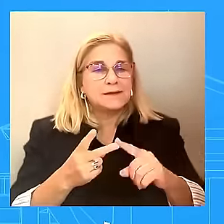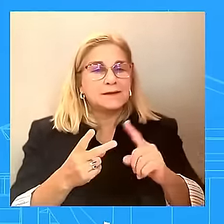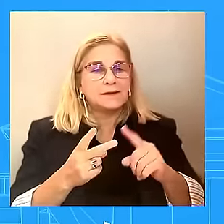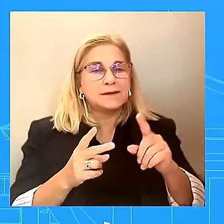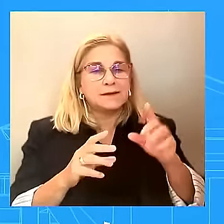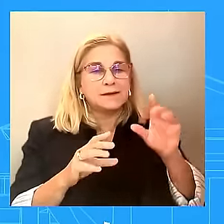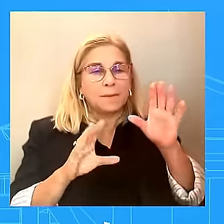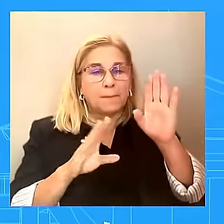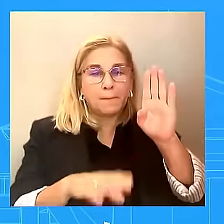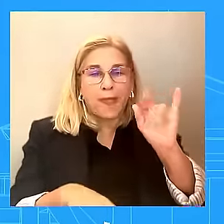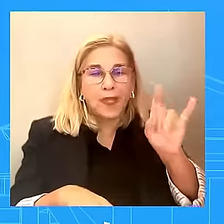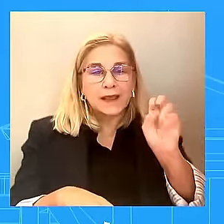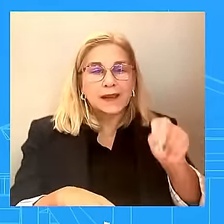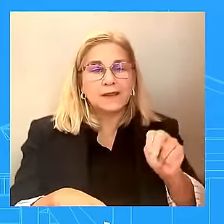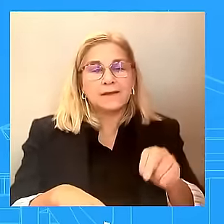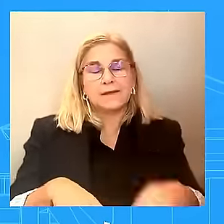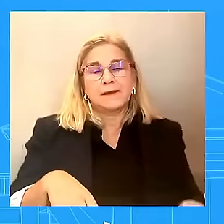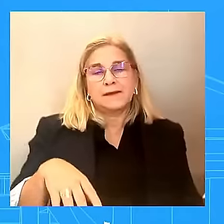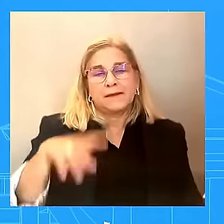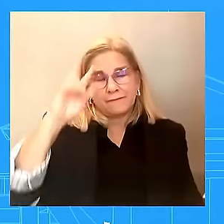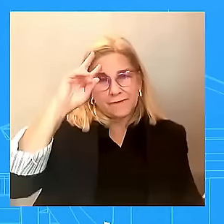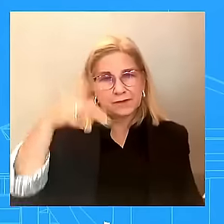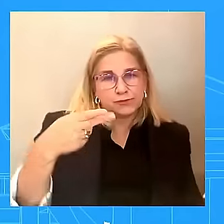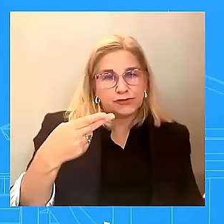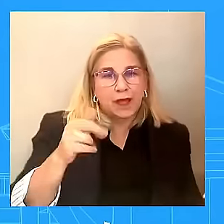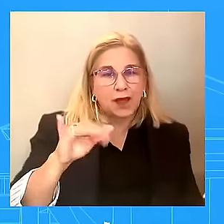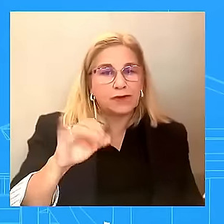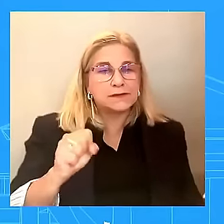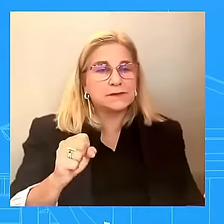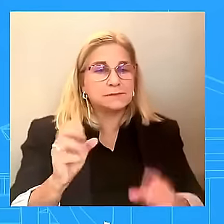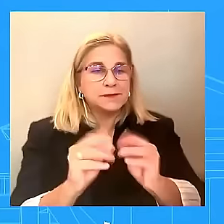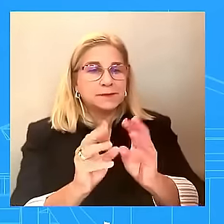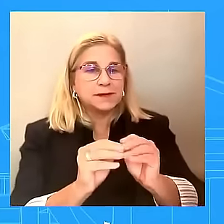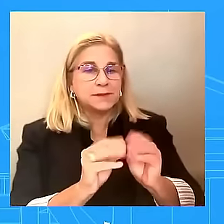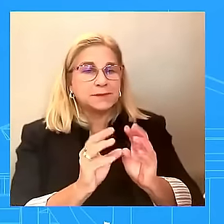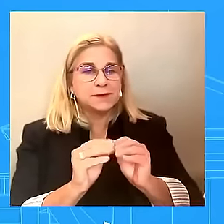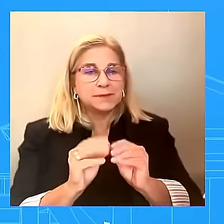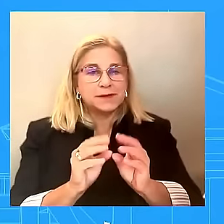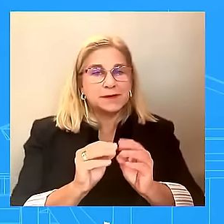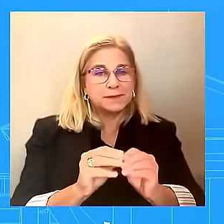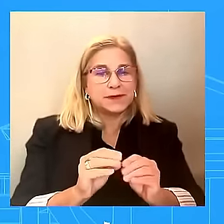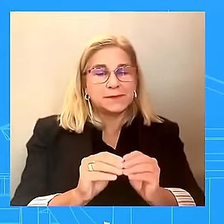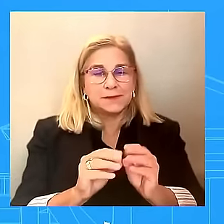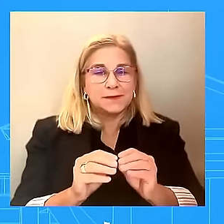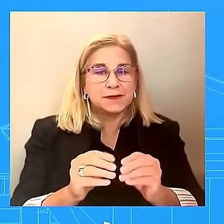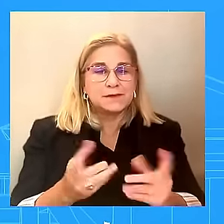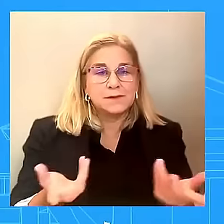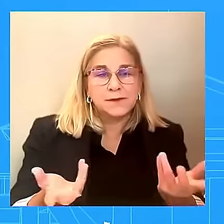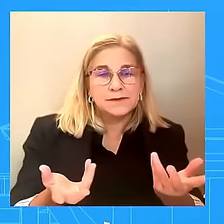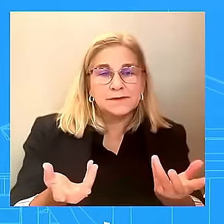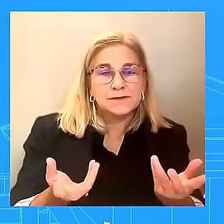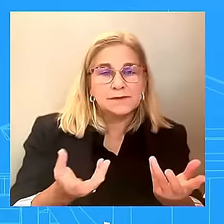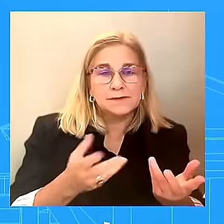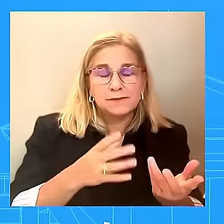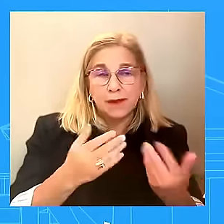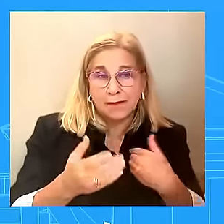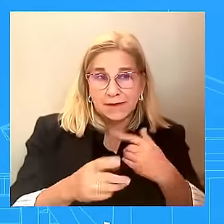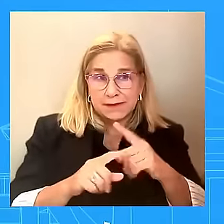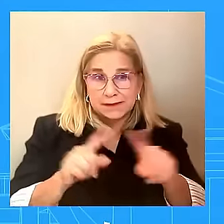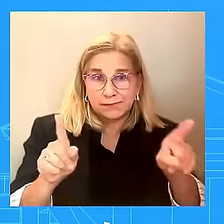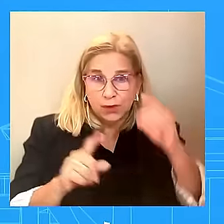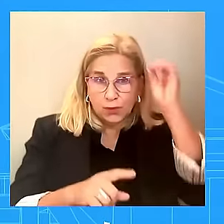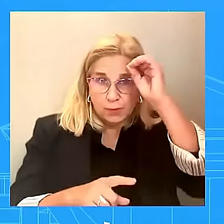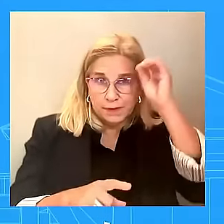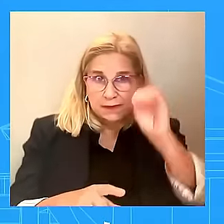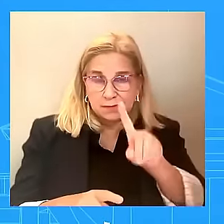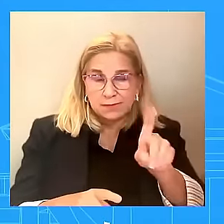that one would say something different than the other and that there might be some dueling diplomacy there? There's no dueling diplomacy. It's not unusual.